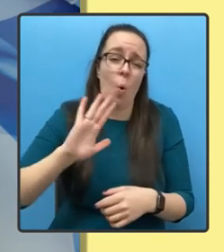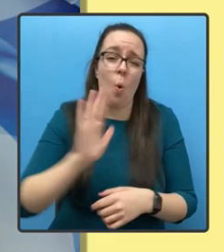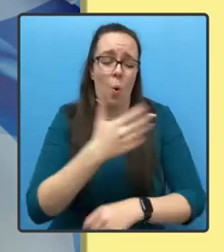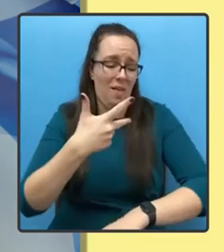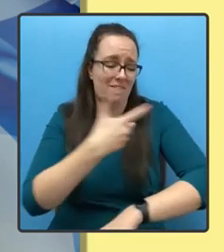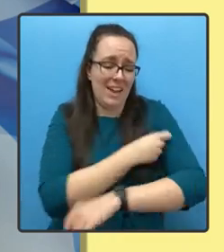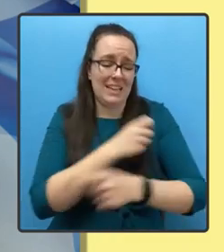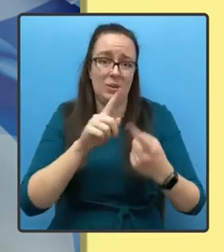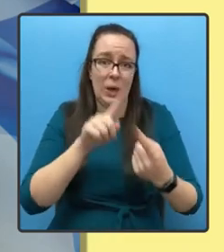including flu.